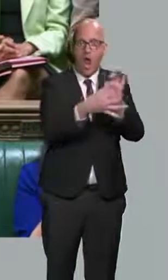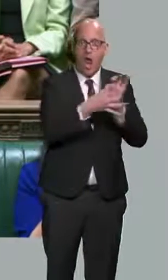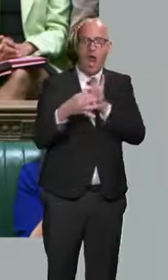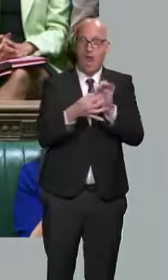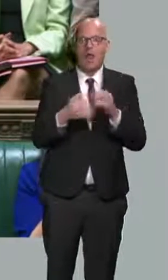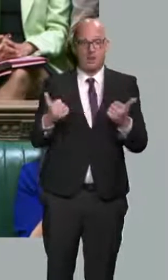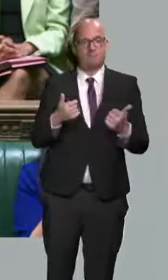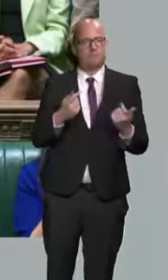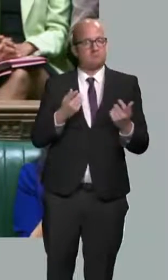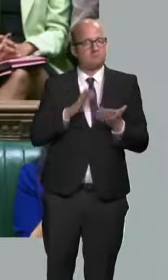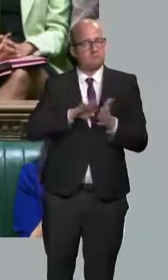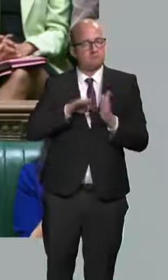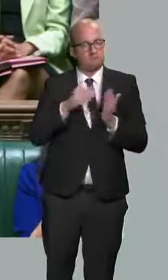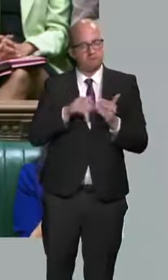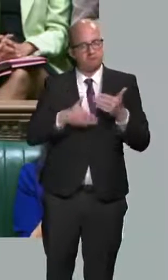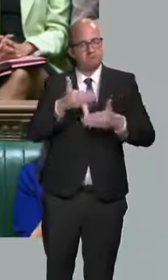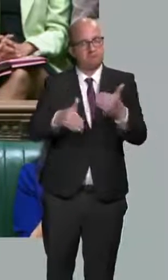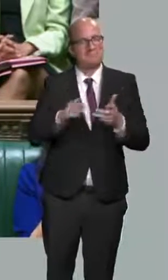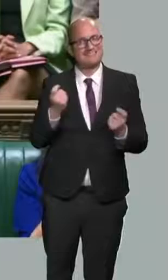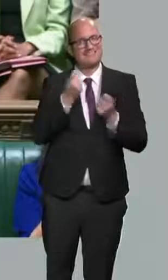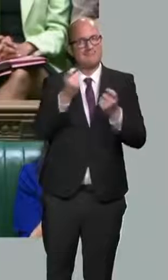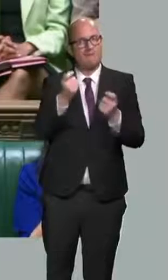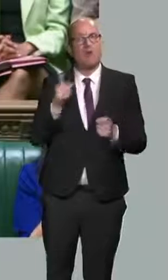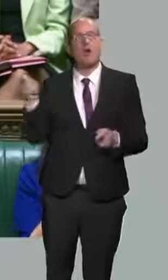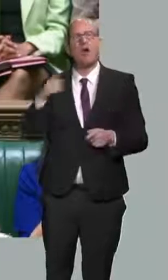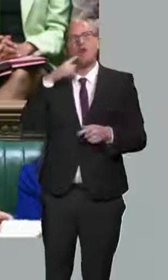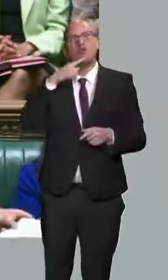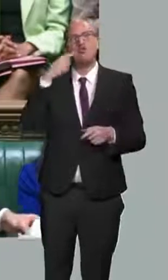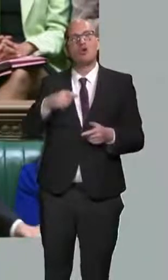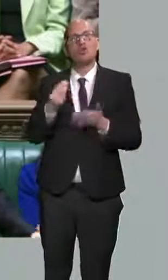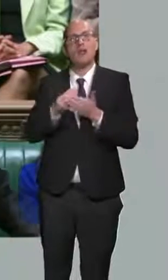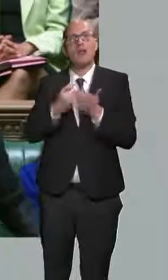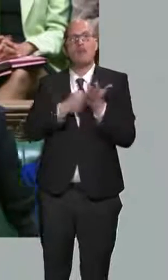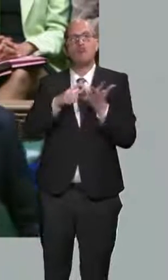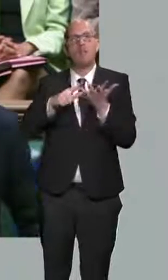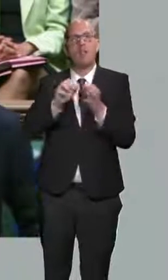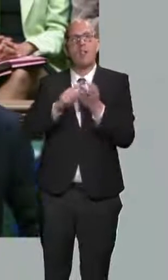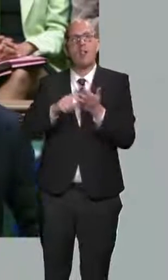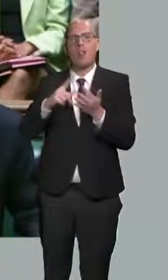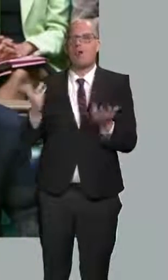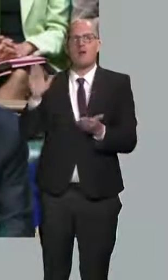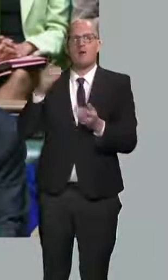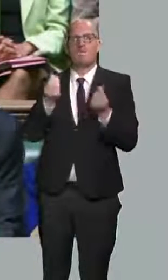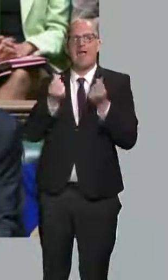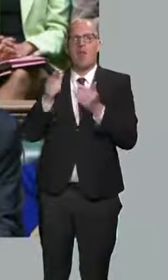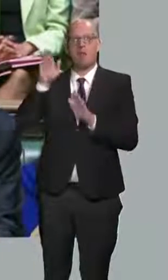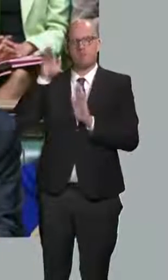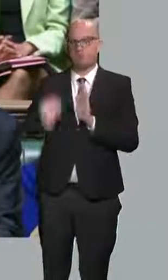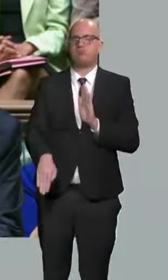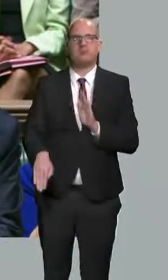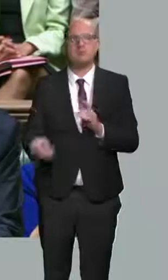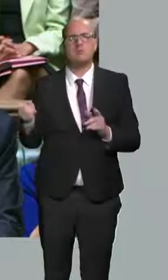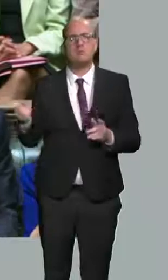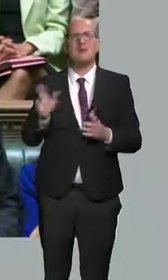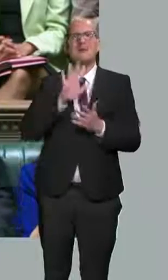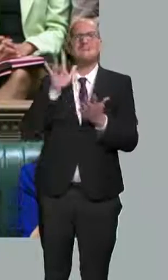plummeted to record lows. The Moscow stock exchange has been largely suspended for a month, and the central bank of Russia